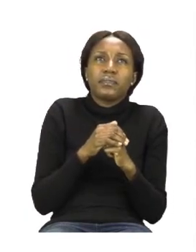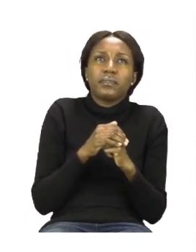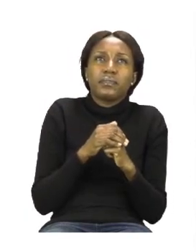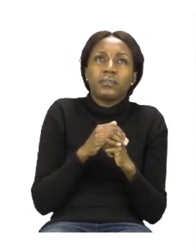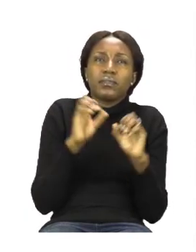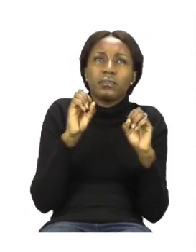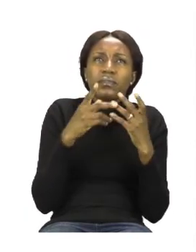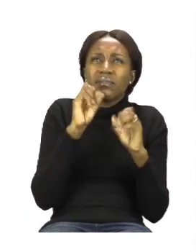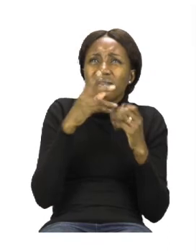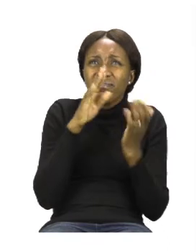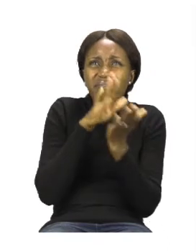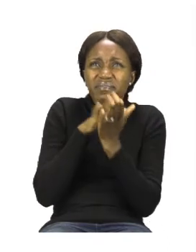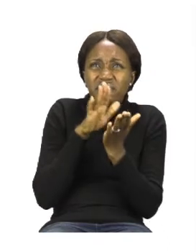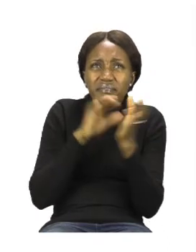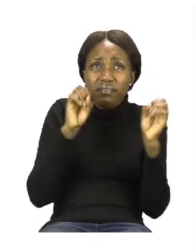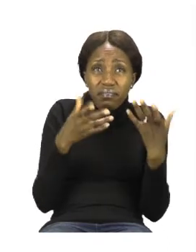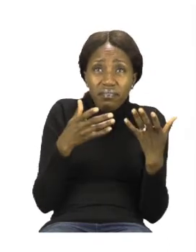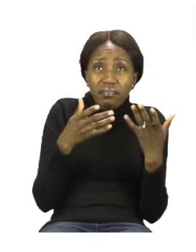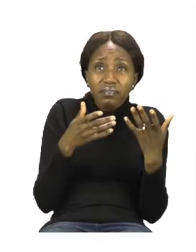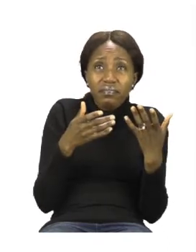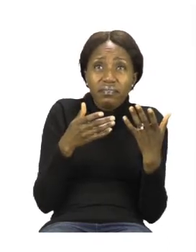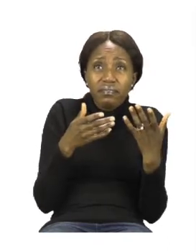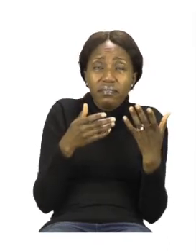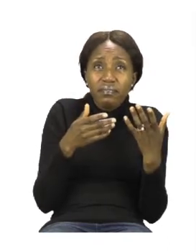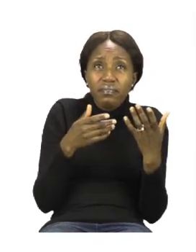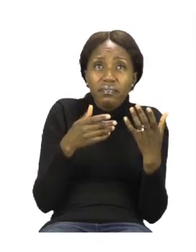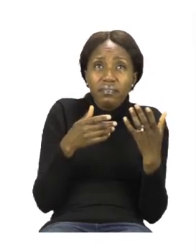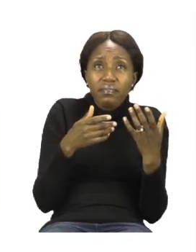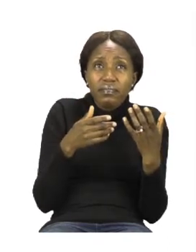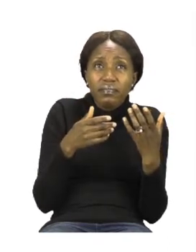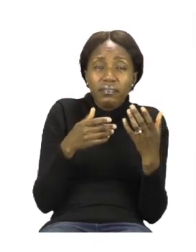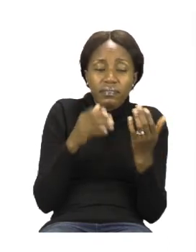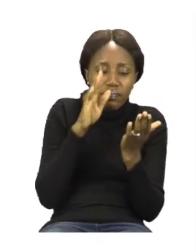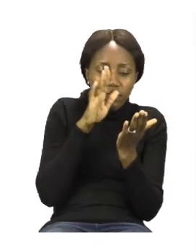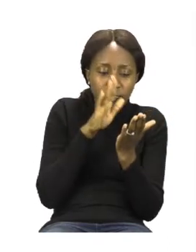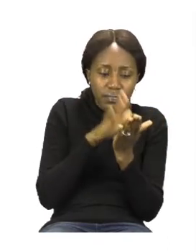how many times we have clapped our hands. Let's go.